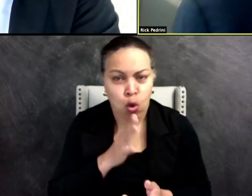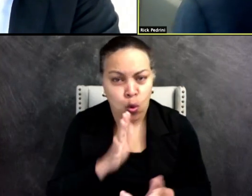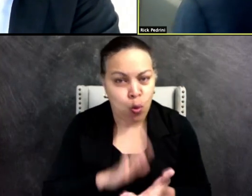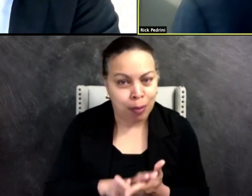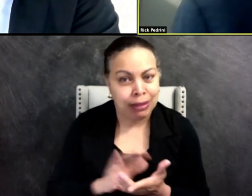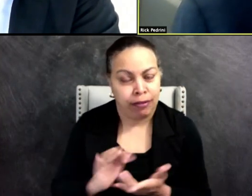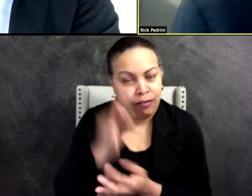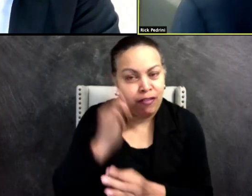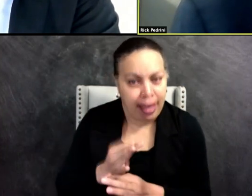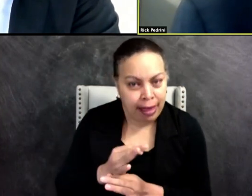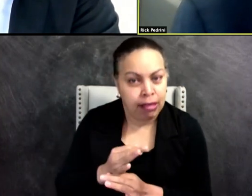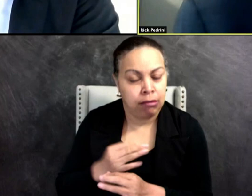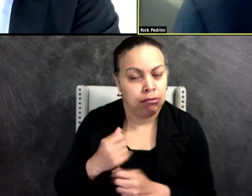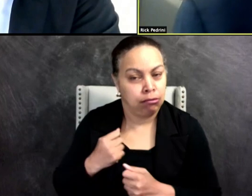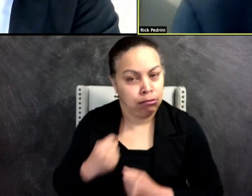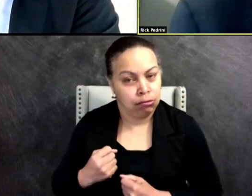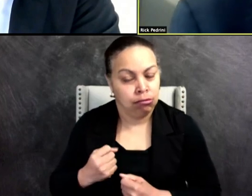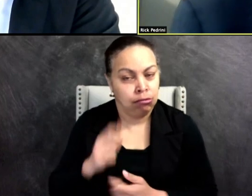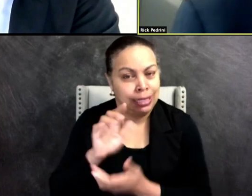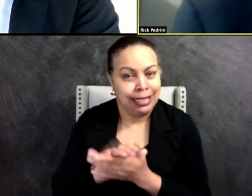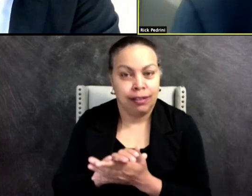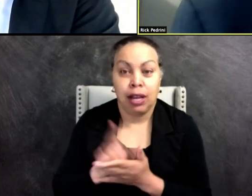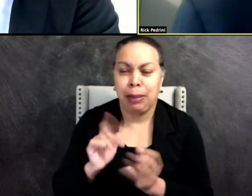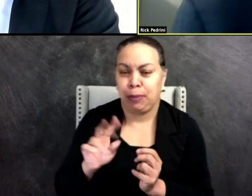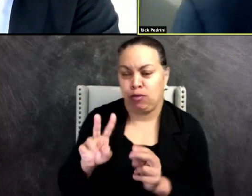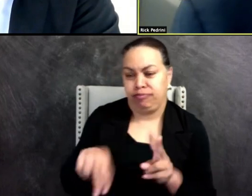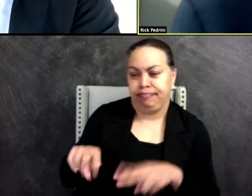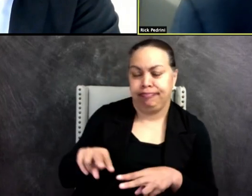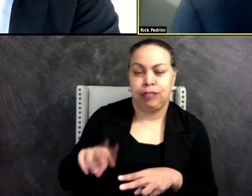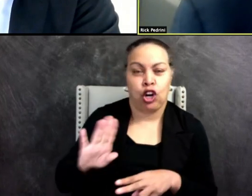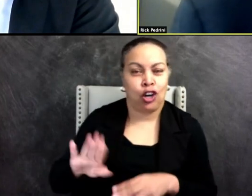her cat, her character is being questioned because of what I wrote.